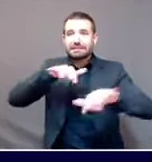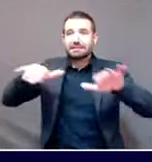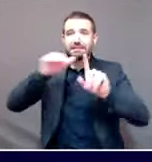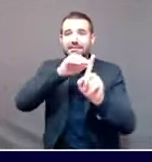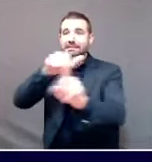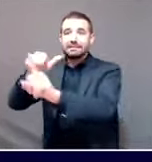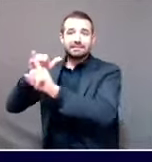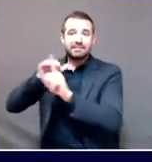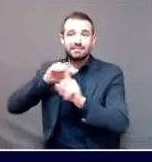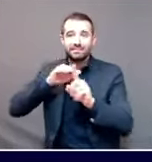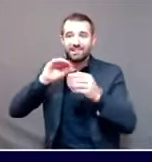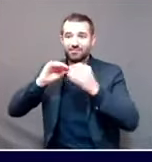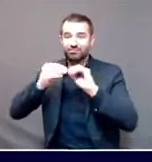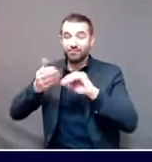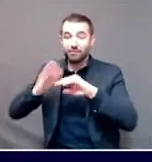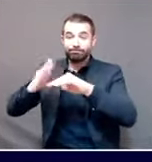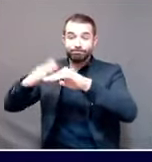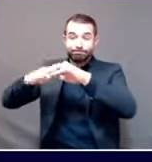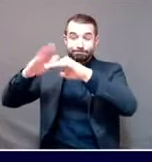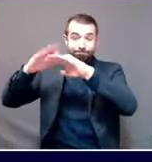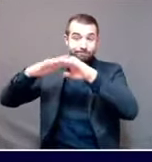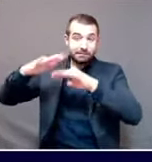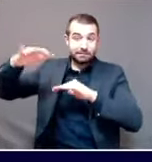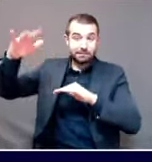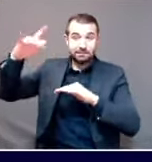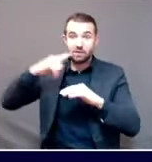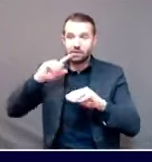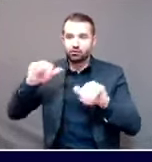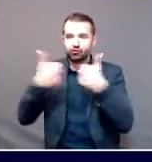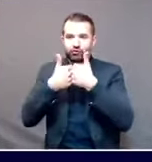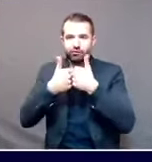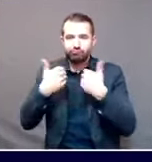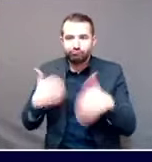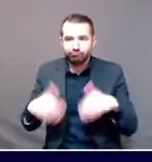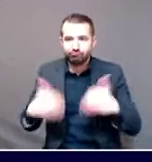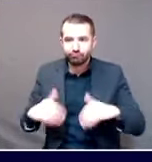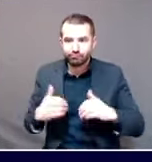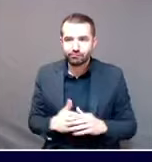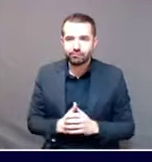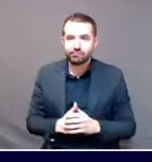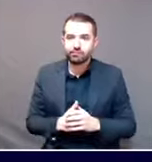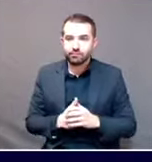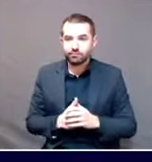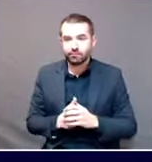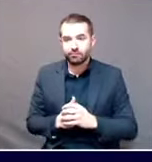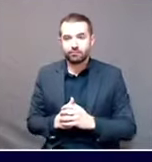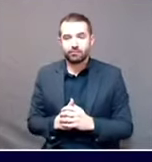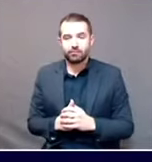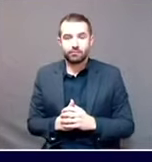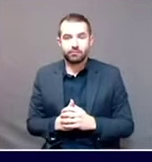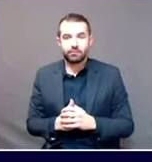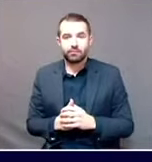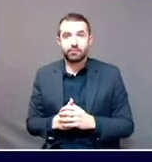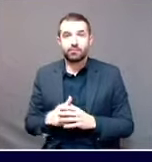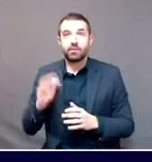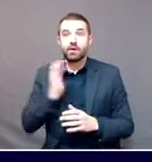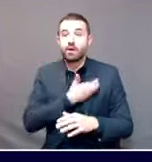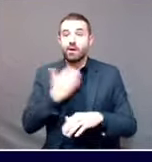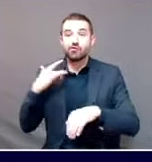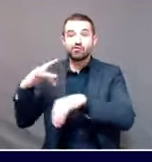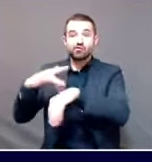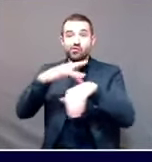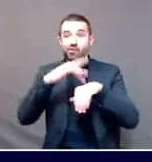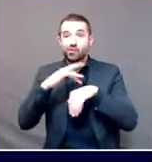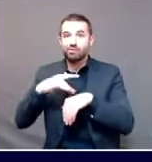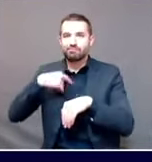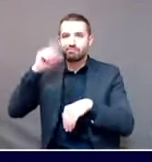significantly, that becomes a challenge. It also means that we have to focus our resources on individual